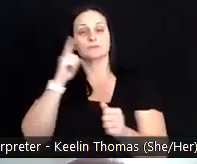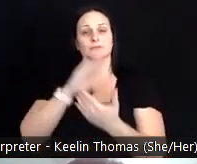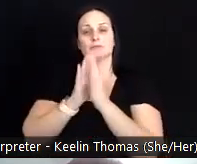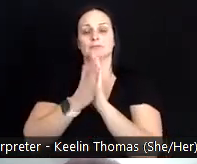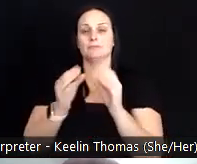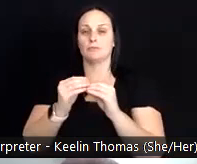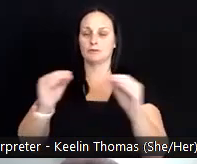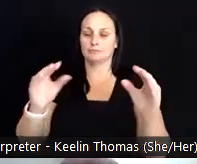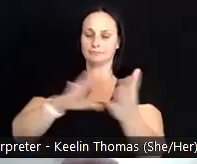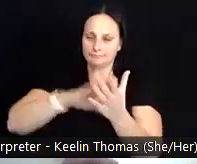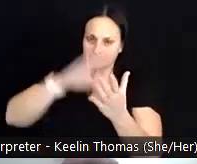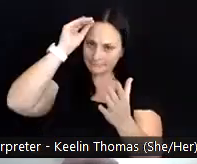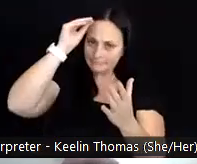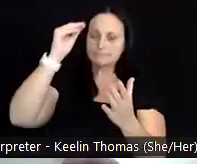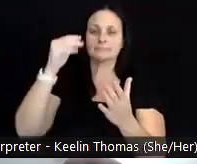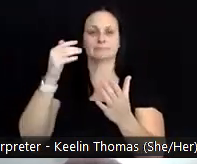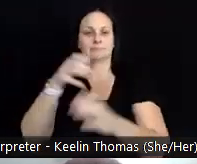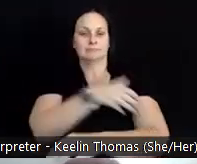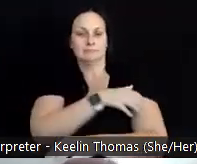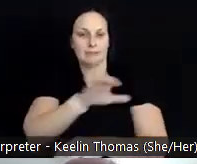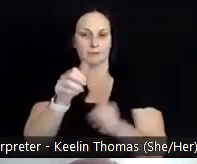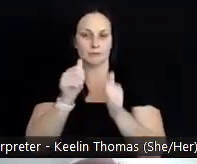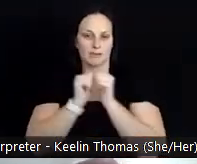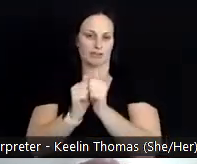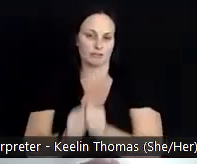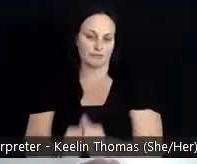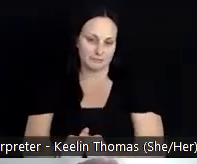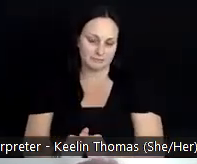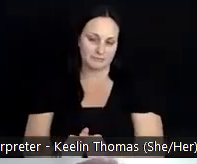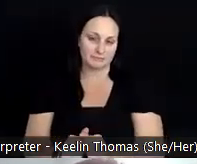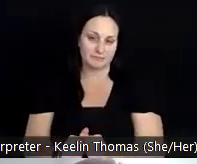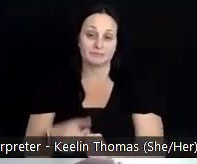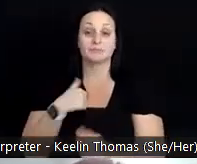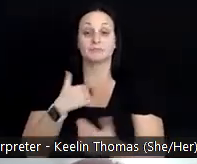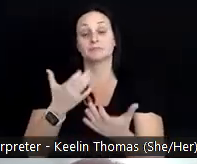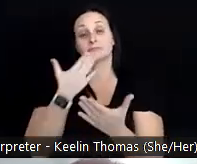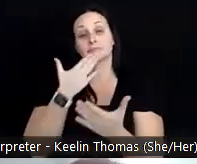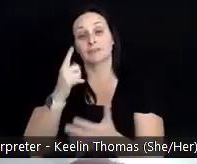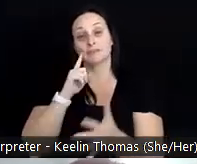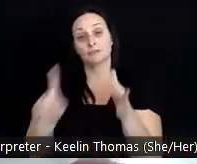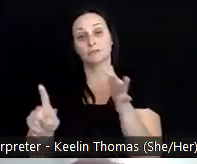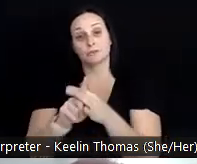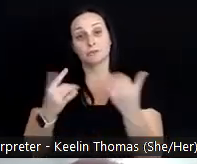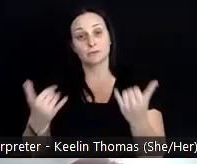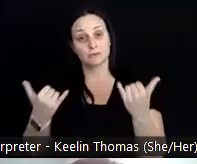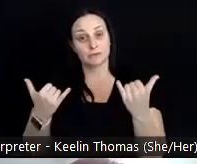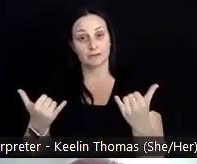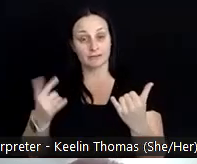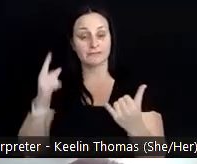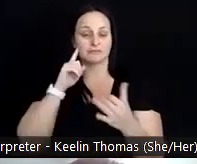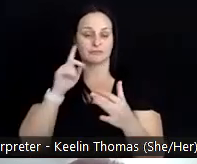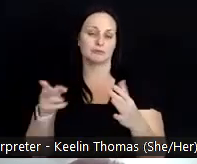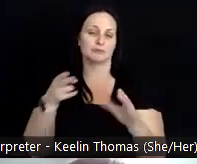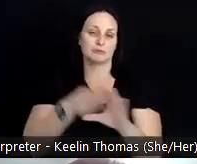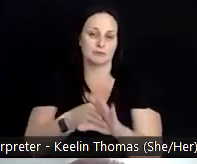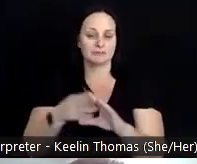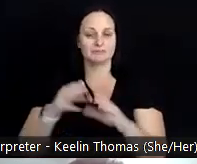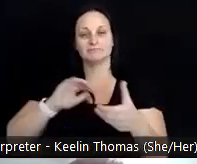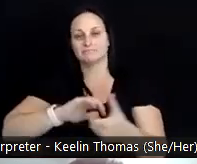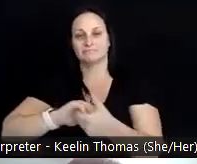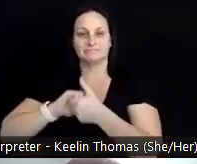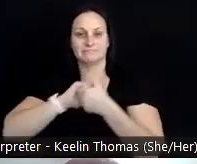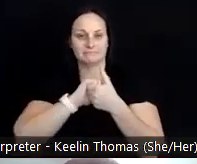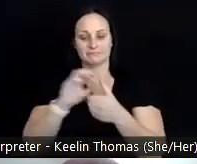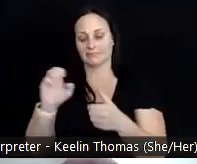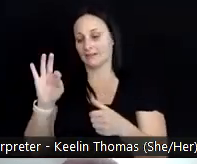educated and empowered together. I want to thank you for being here today and for joining this collective effort to